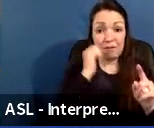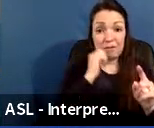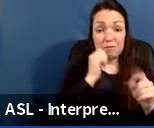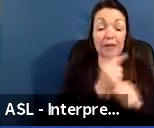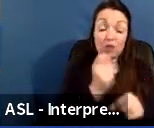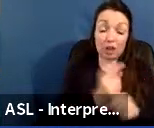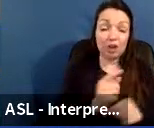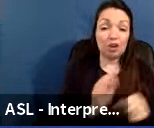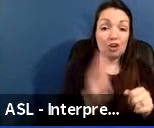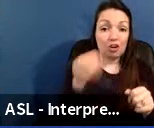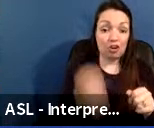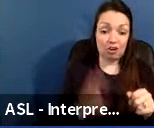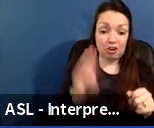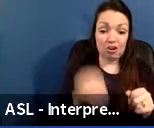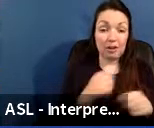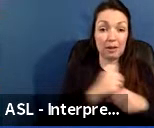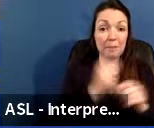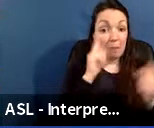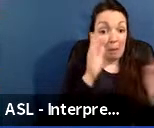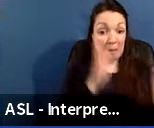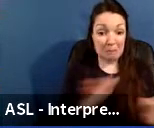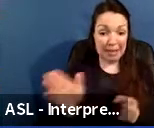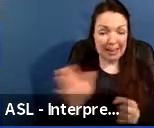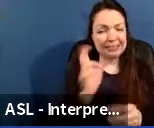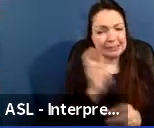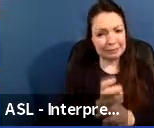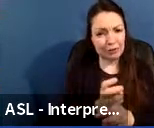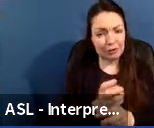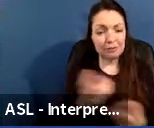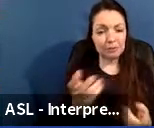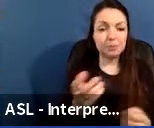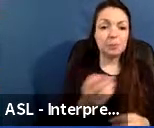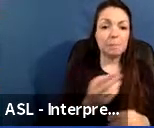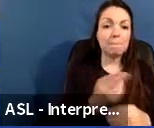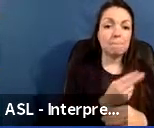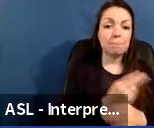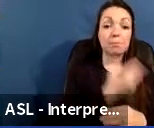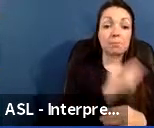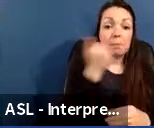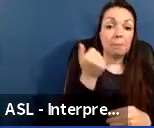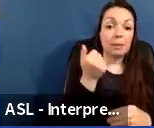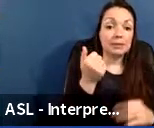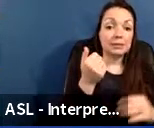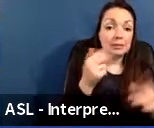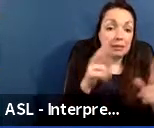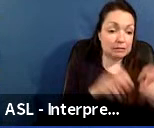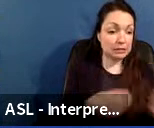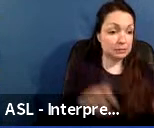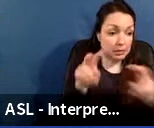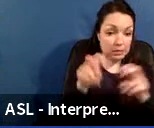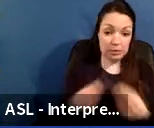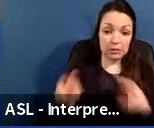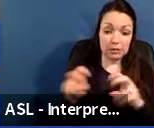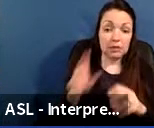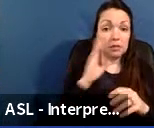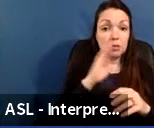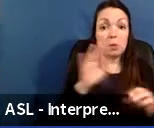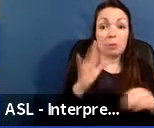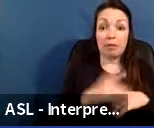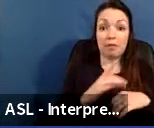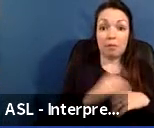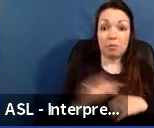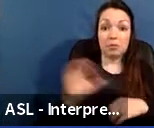needs are based on the most recent facilities condition and index condition assessments, which was completed this year and will be available on CPS